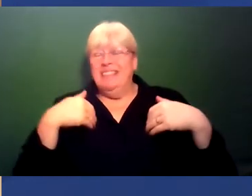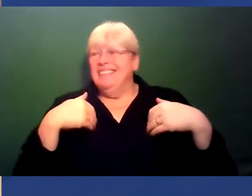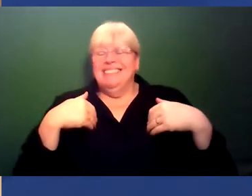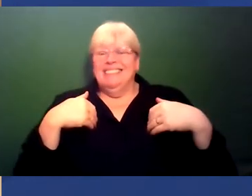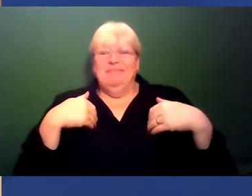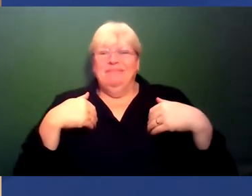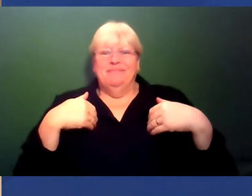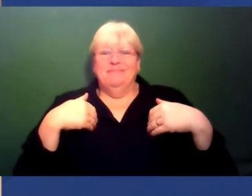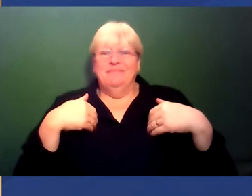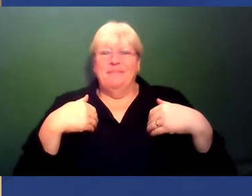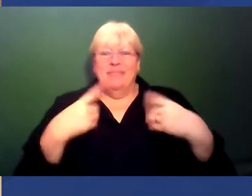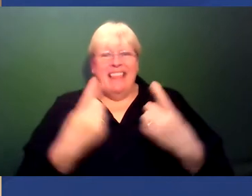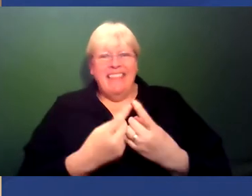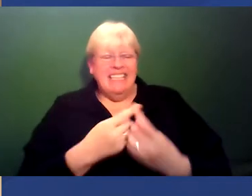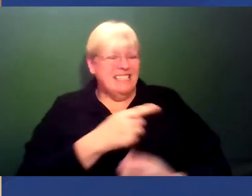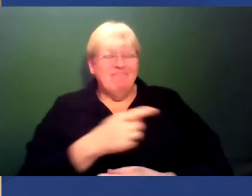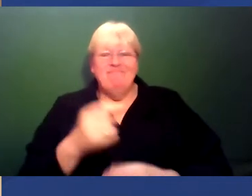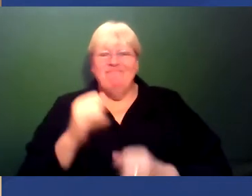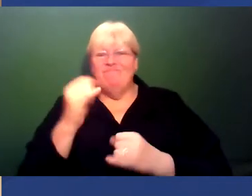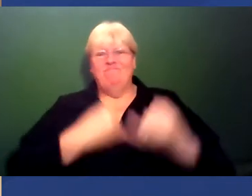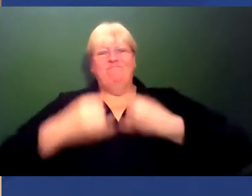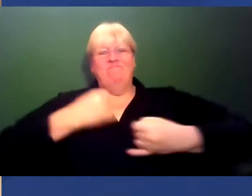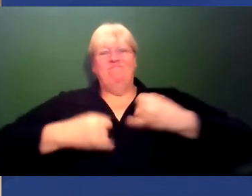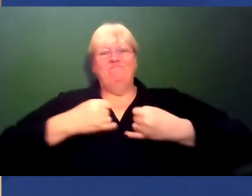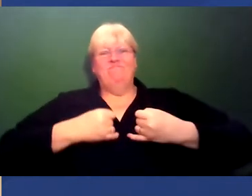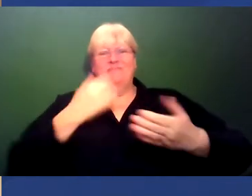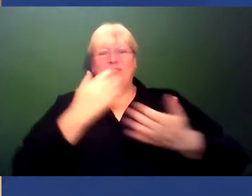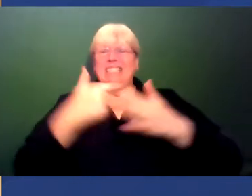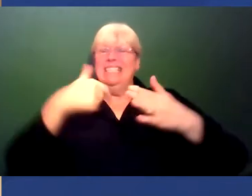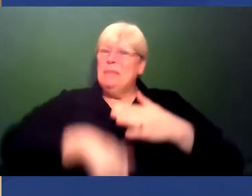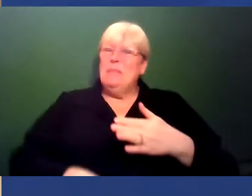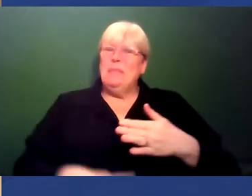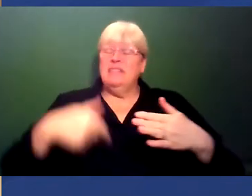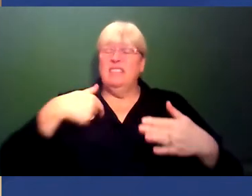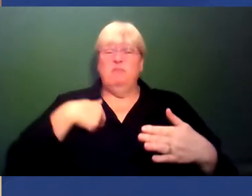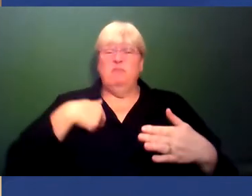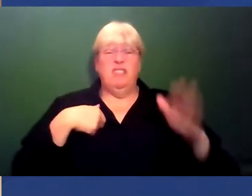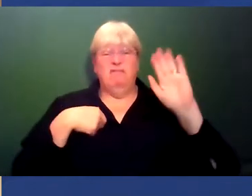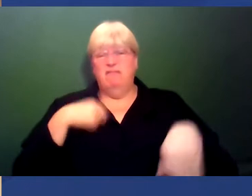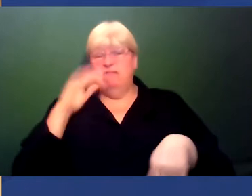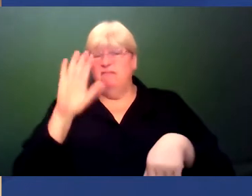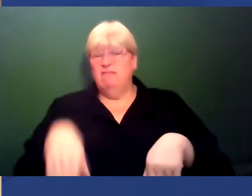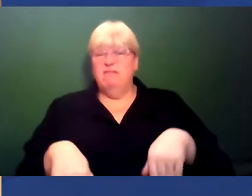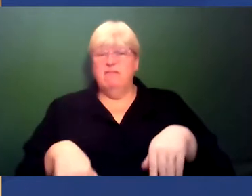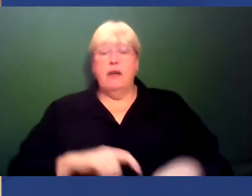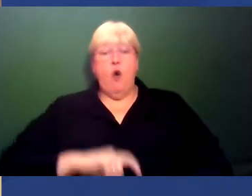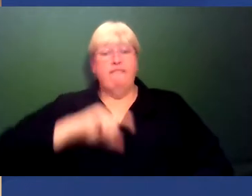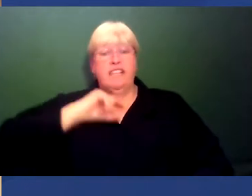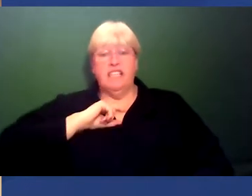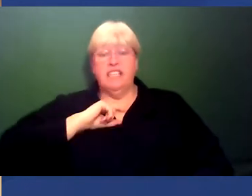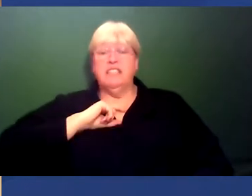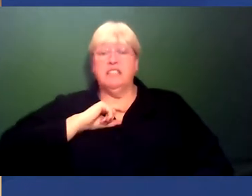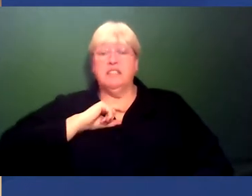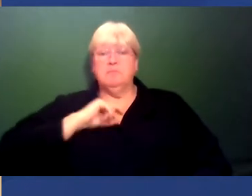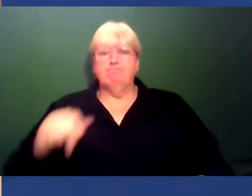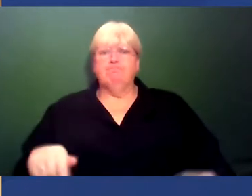deep-rooted those things are. And, yes, I just, you know, being the person I am, I call it out. I confidently go up against